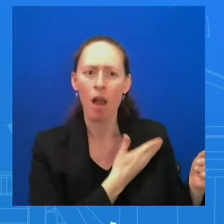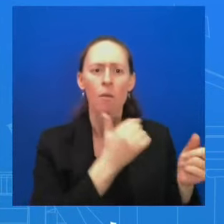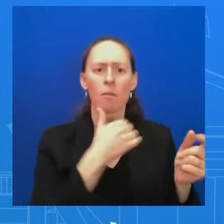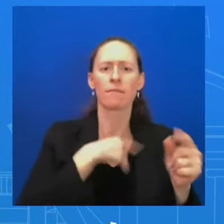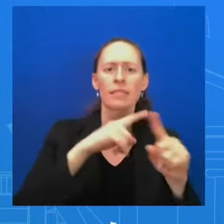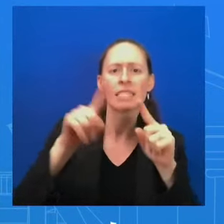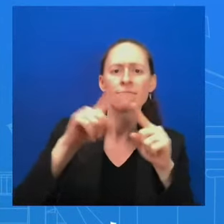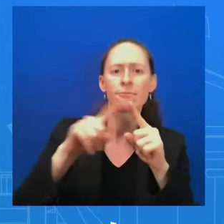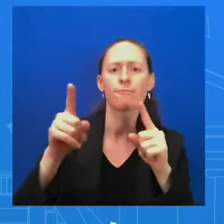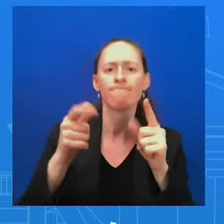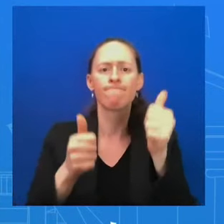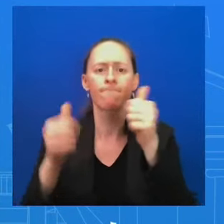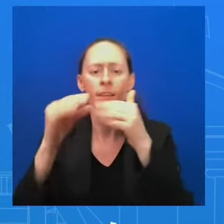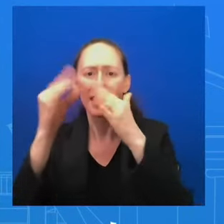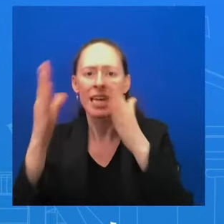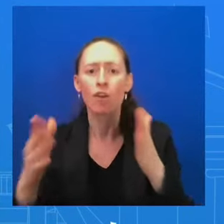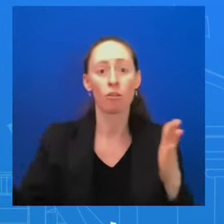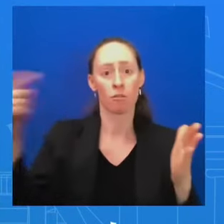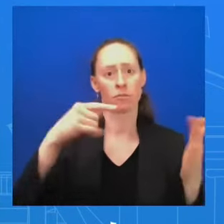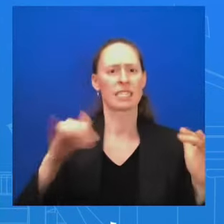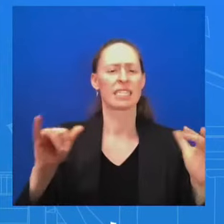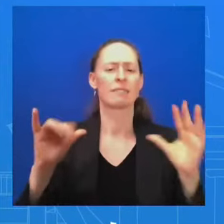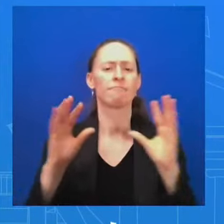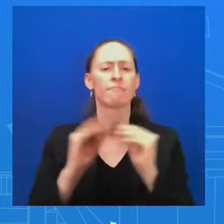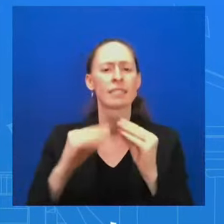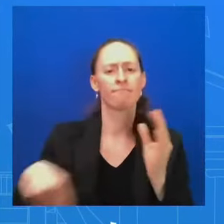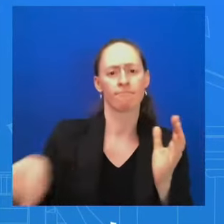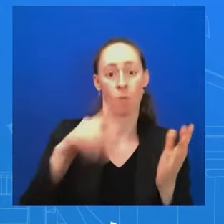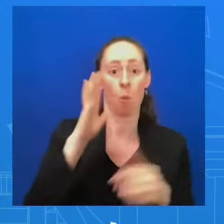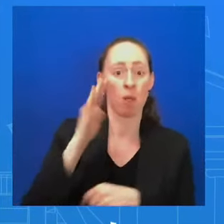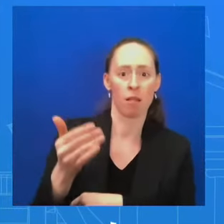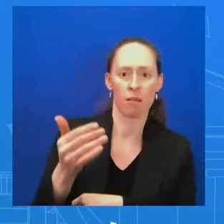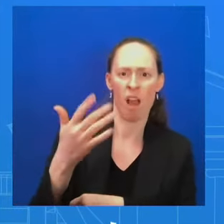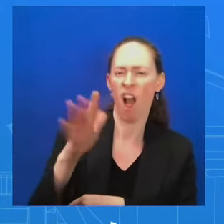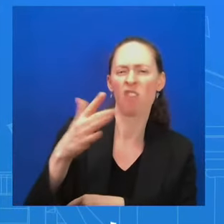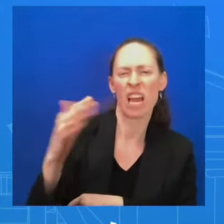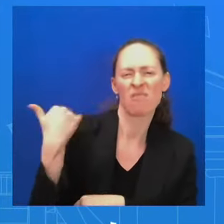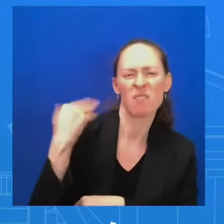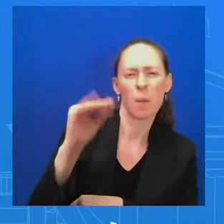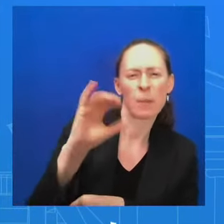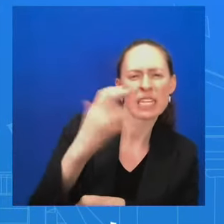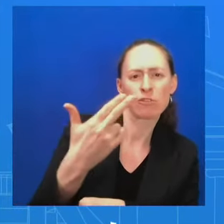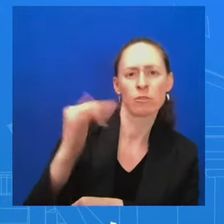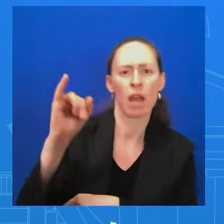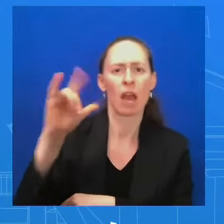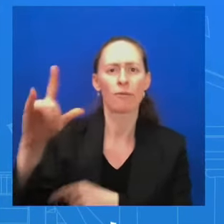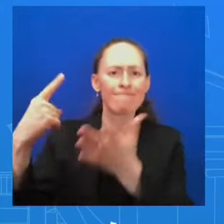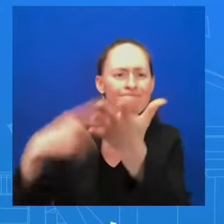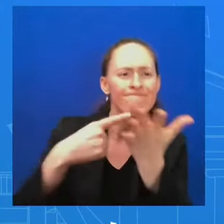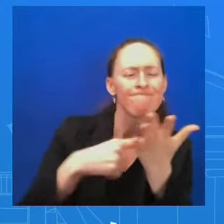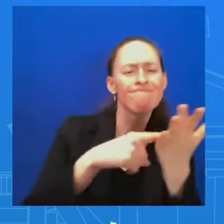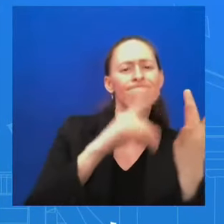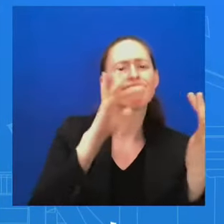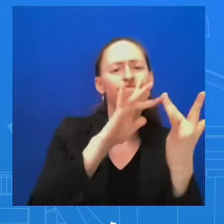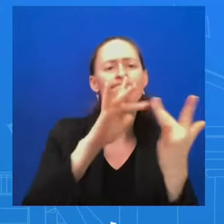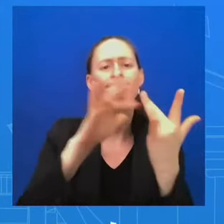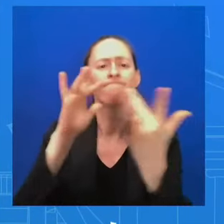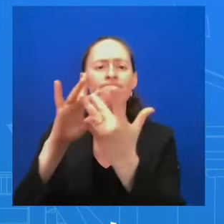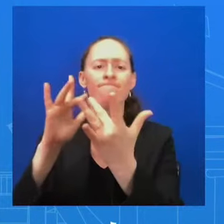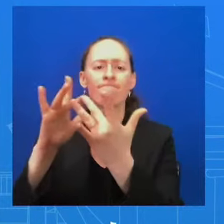officials going to Michigan, going to Illinois, and continuing those conversations over the past several months. So,